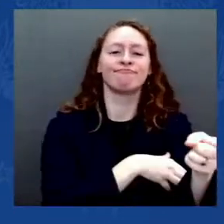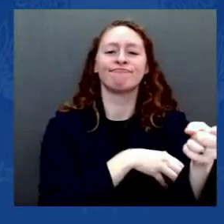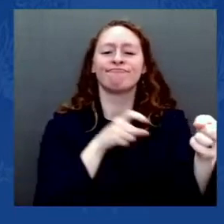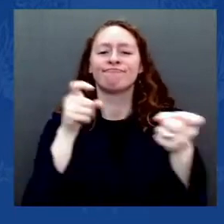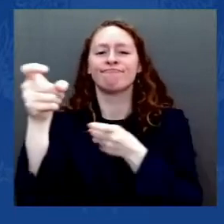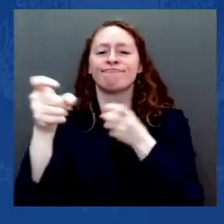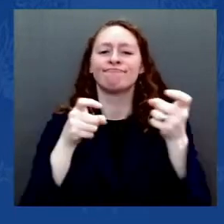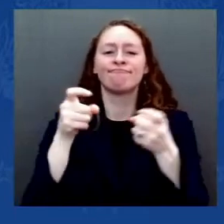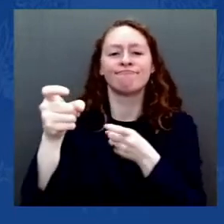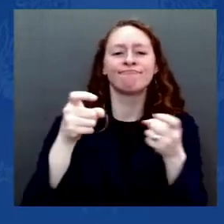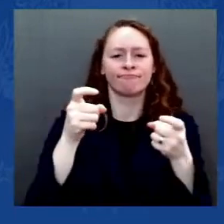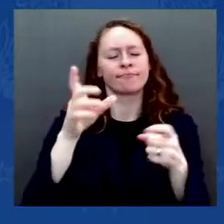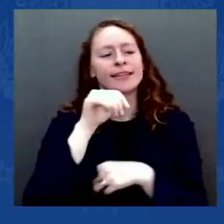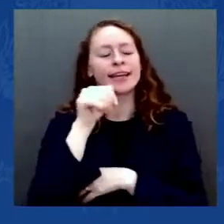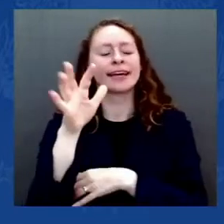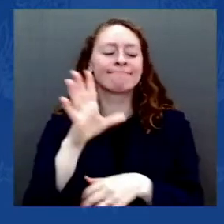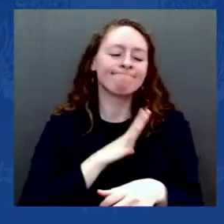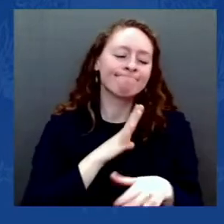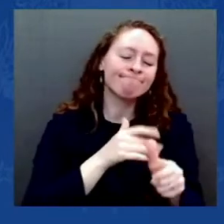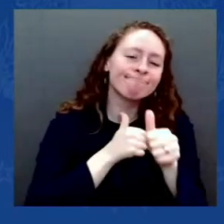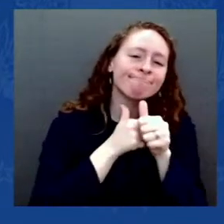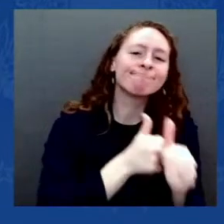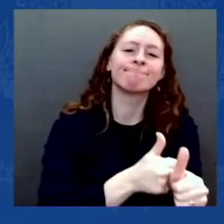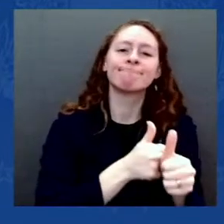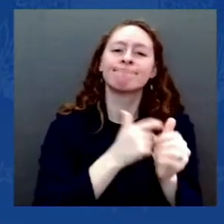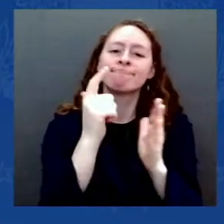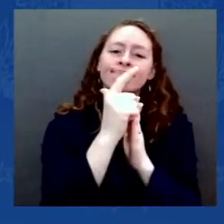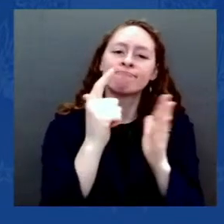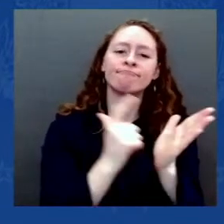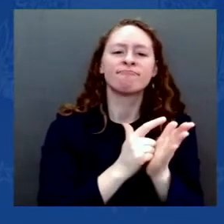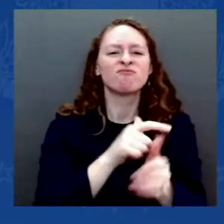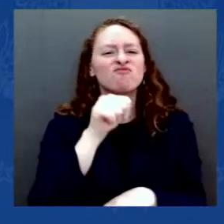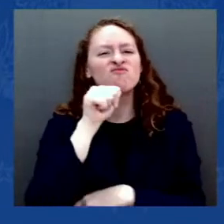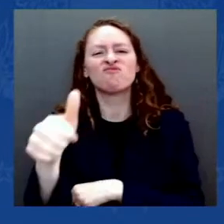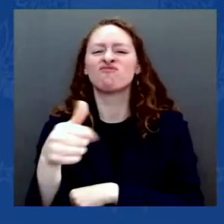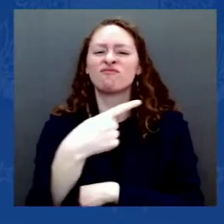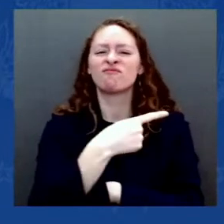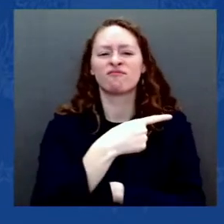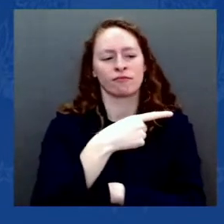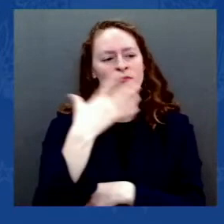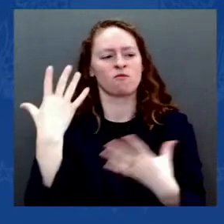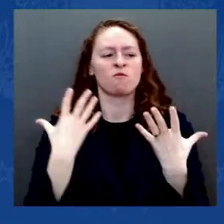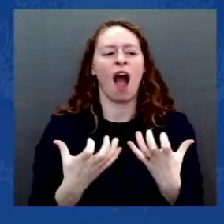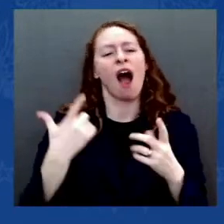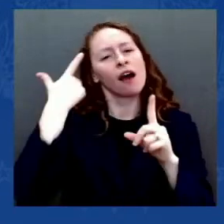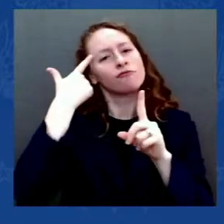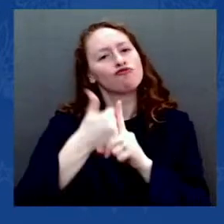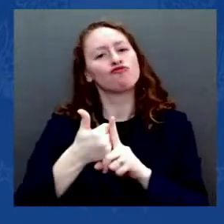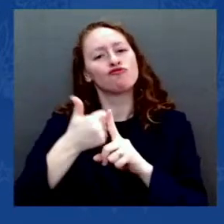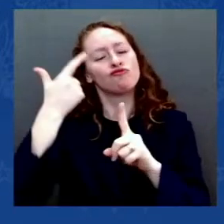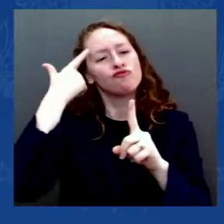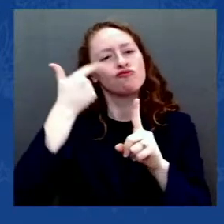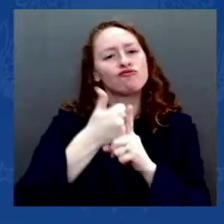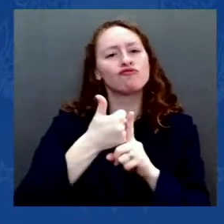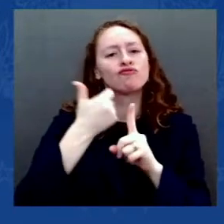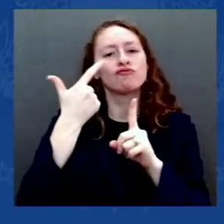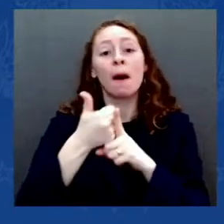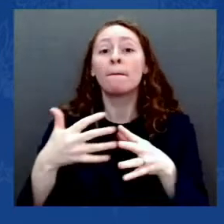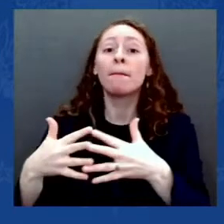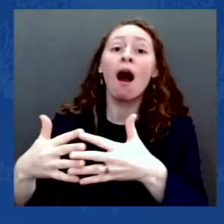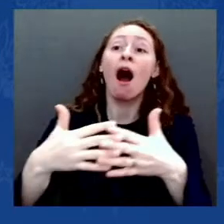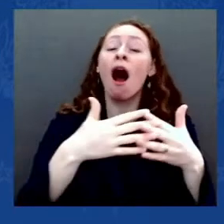interest. And because his bruised ego matters more to him than our democracy or our Constitution,